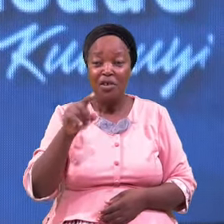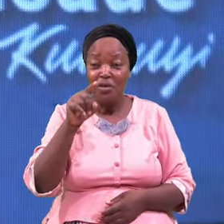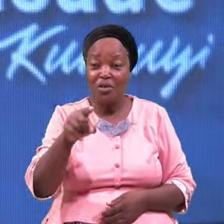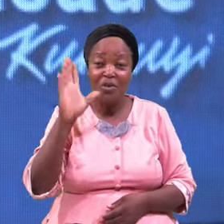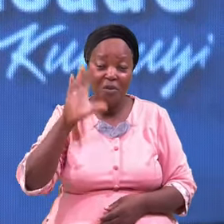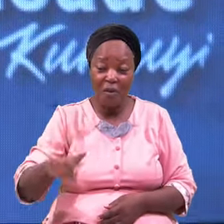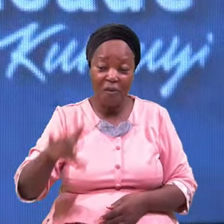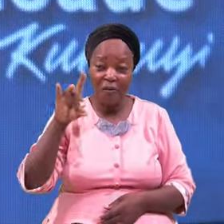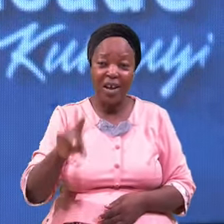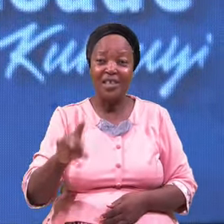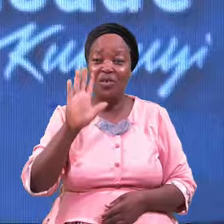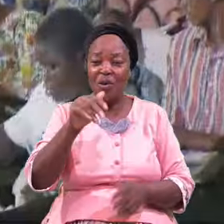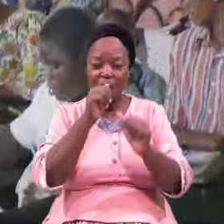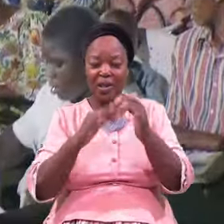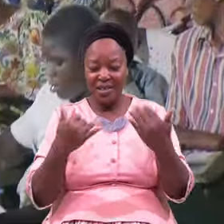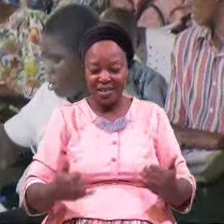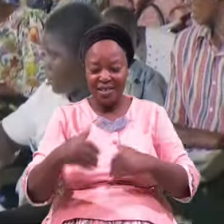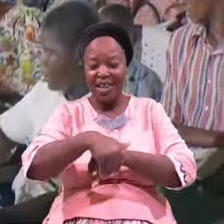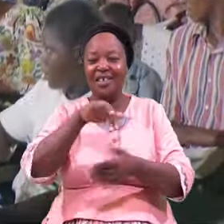Find Your Blessing Tonight